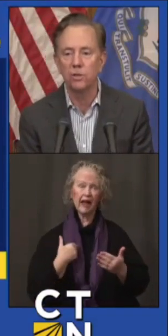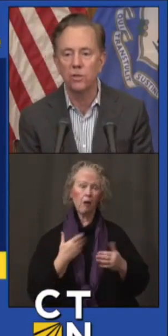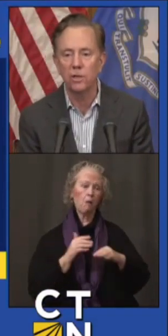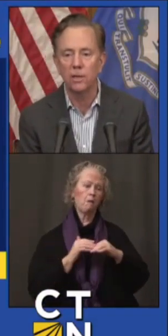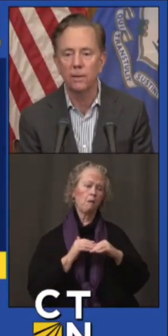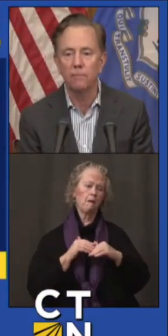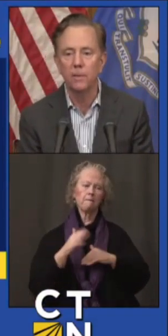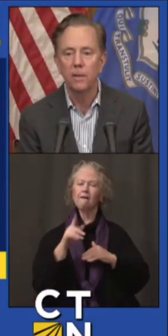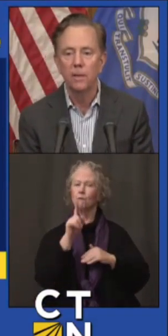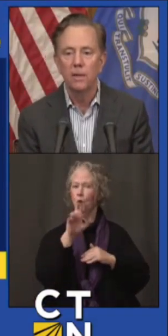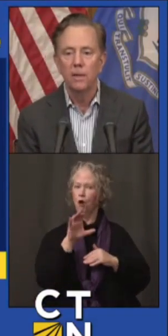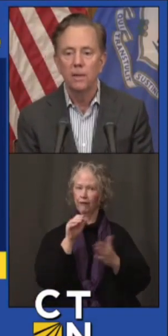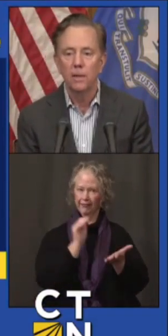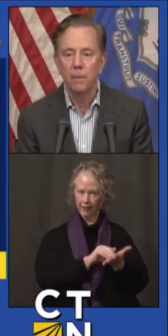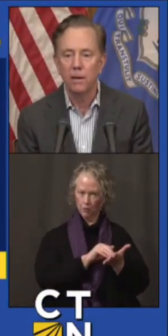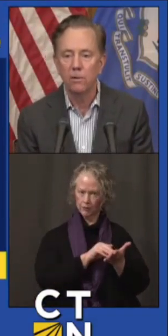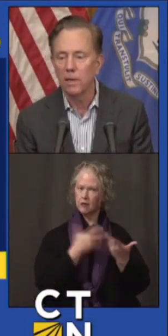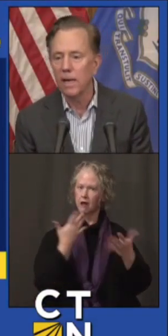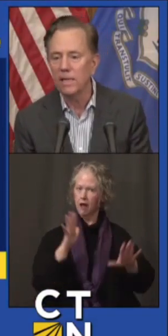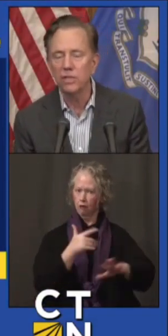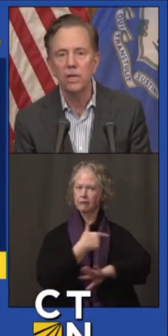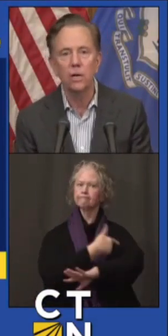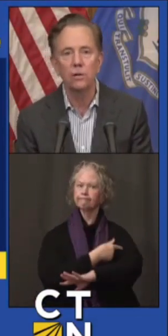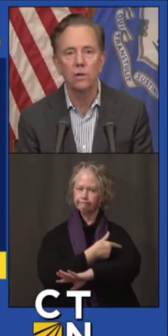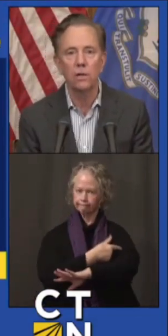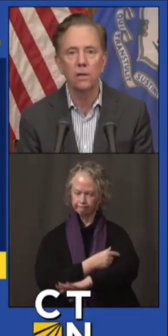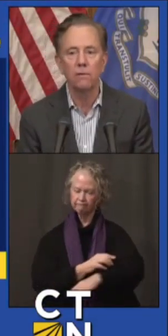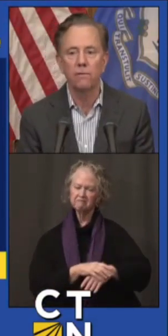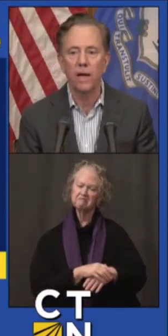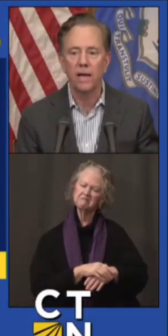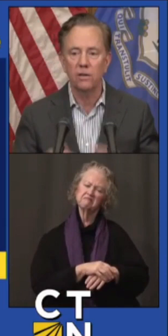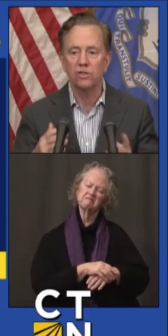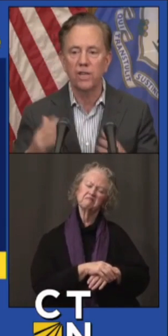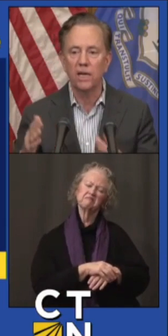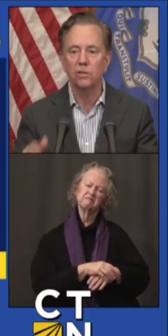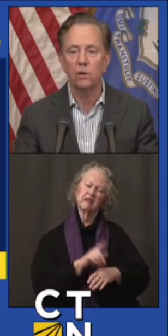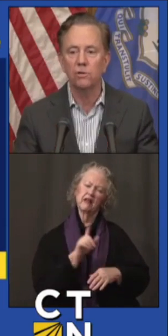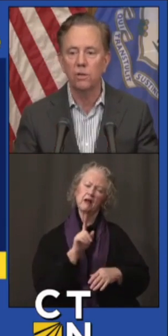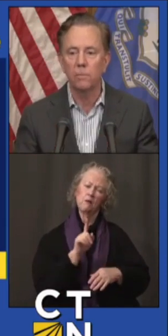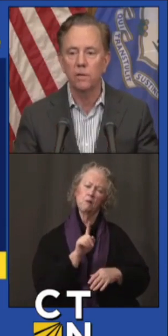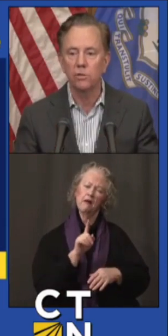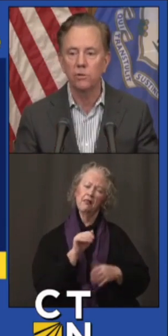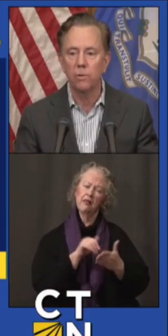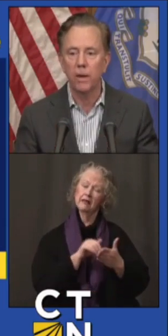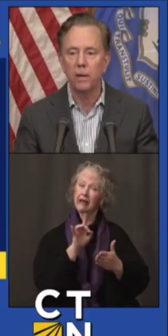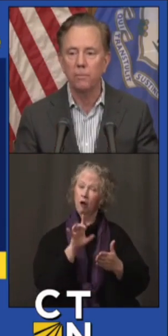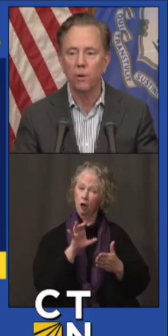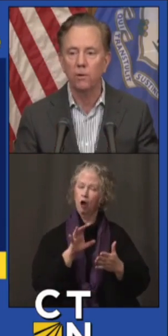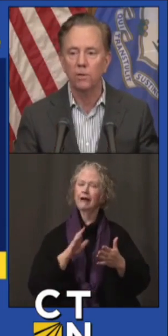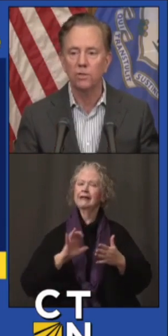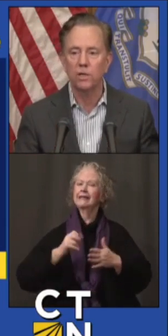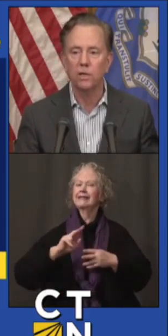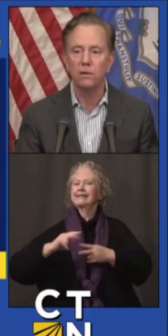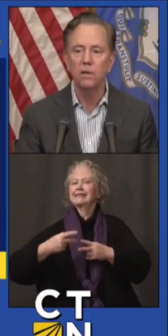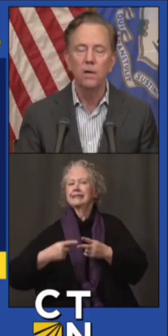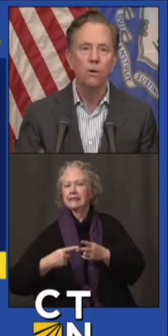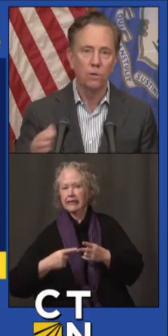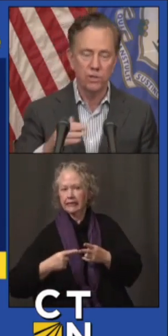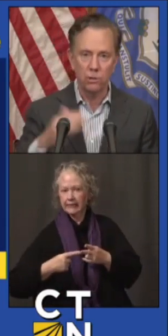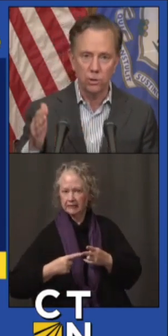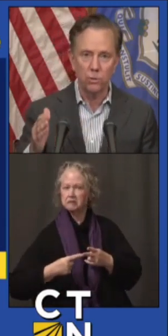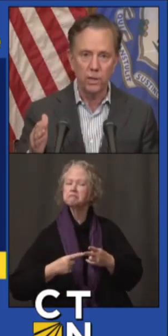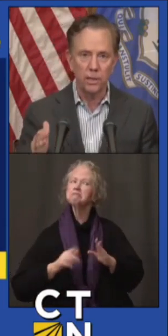administered. About 1,800 have had their second dose administered. making progress there.